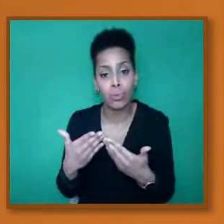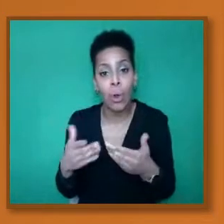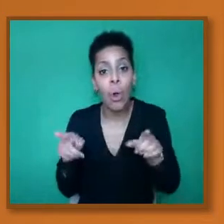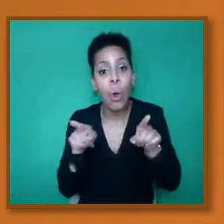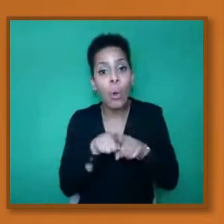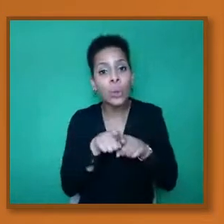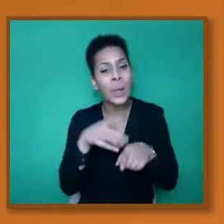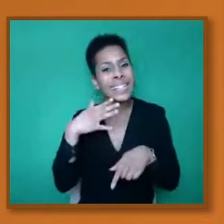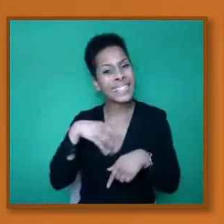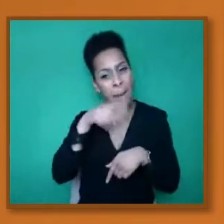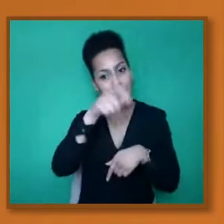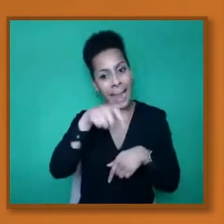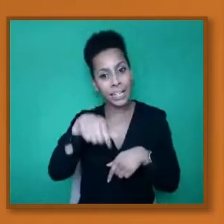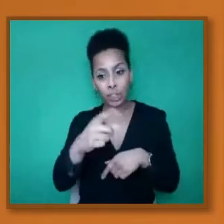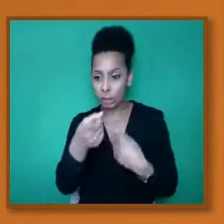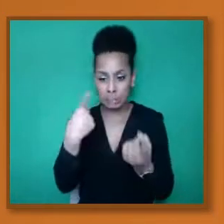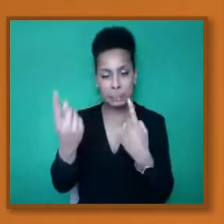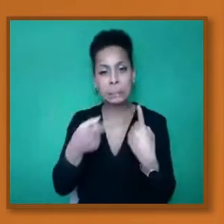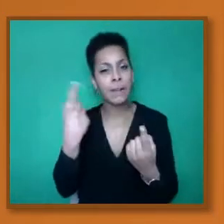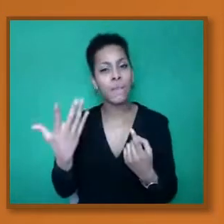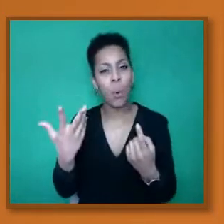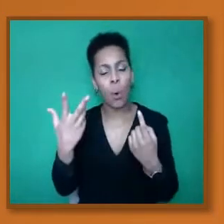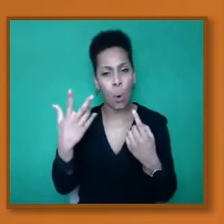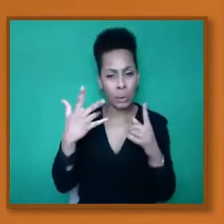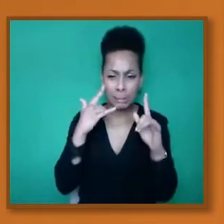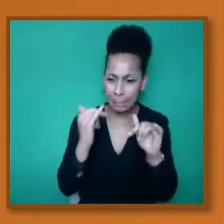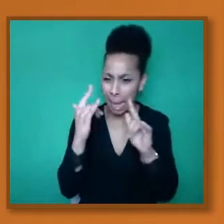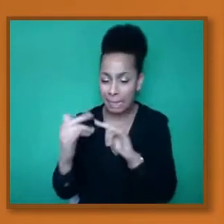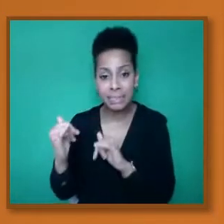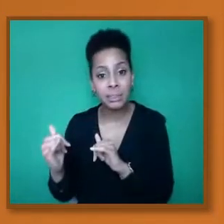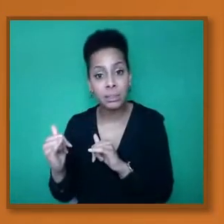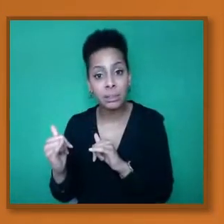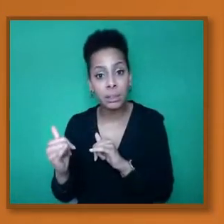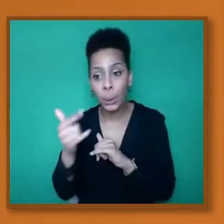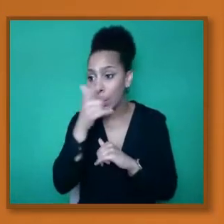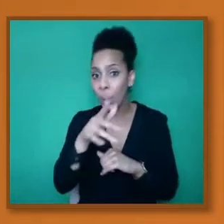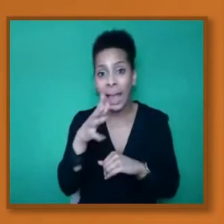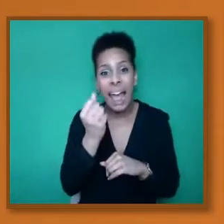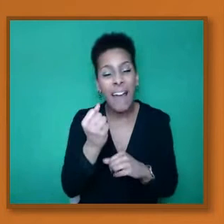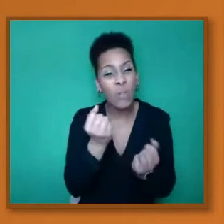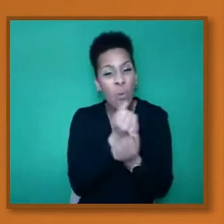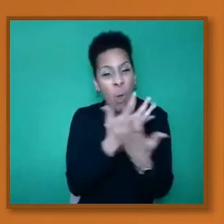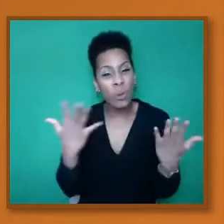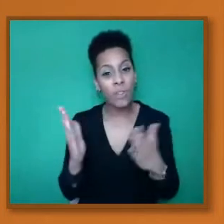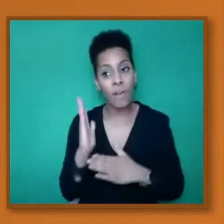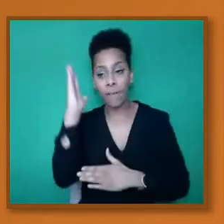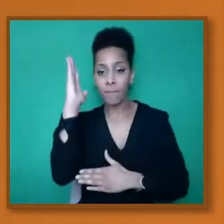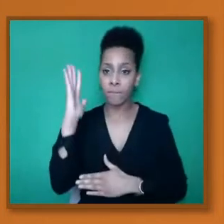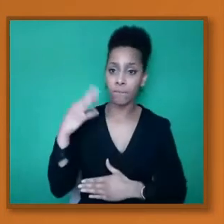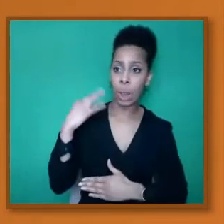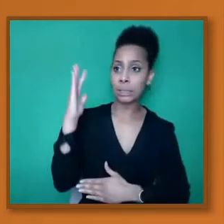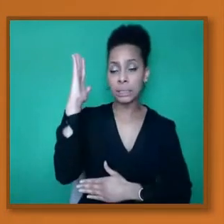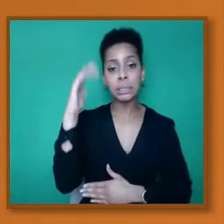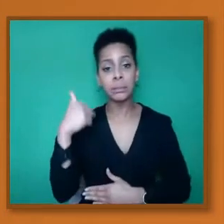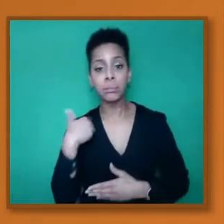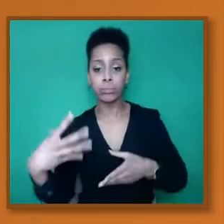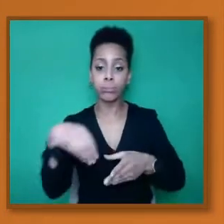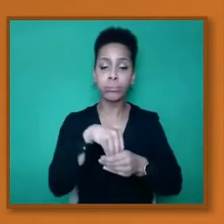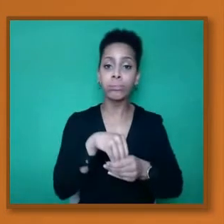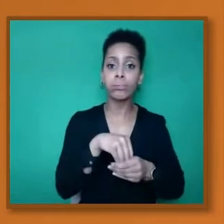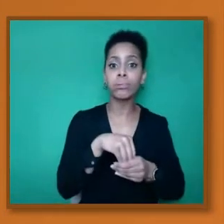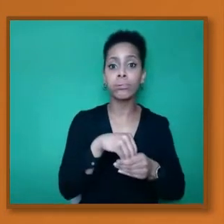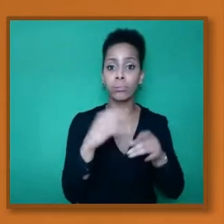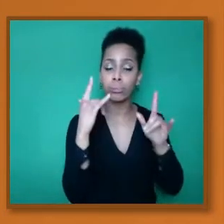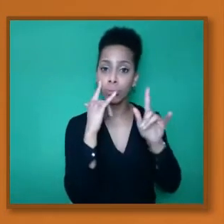lots of individuals who volunteered to take part. So there was still the statistical